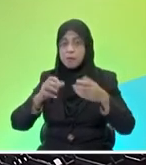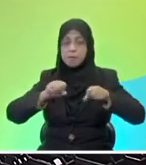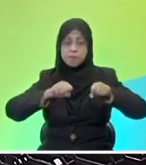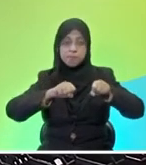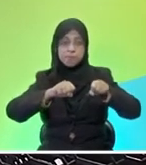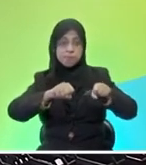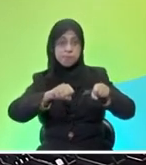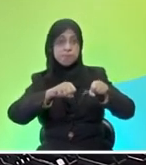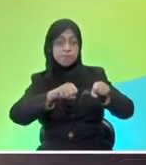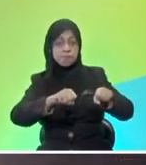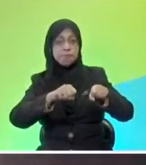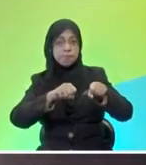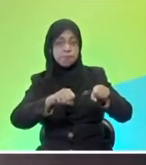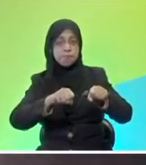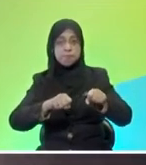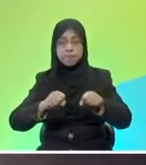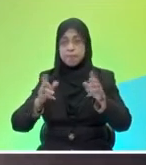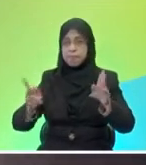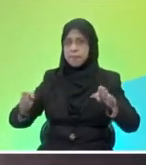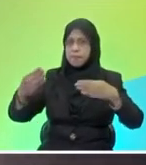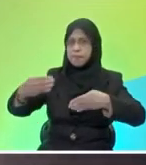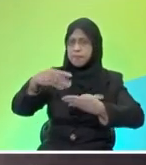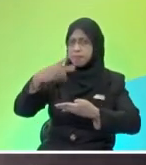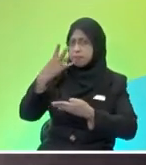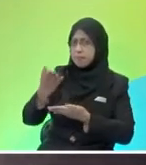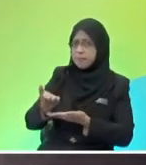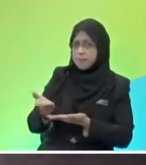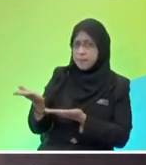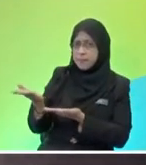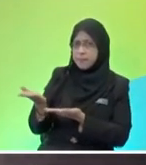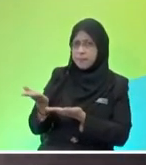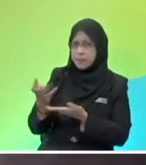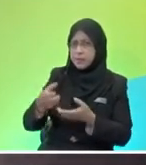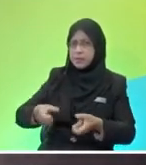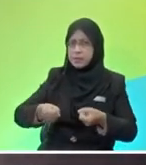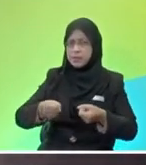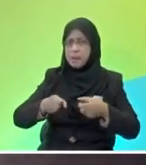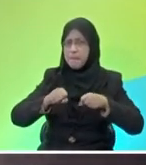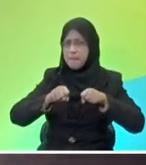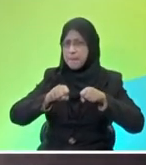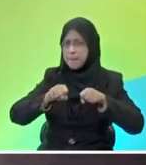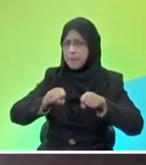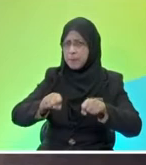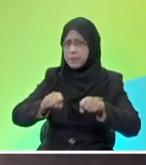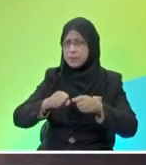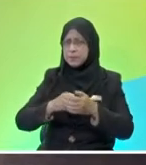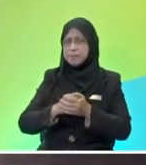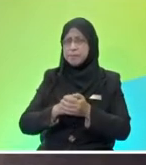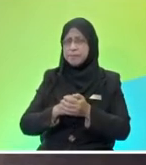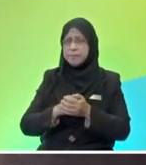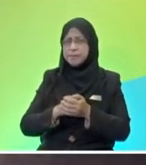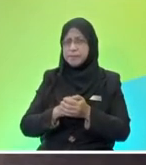example the the crates the boxes in front of us here mm-hmm can you try to help to push it towards the bicycle